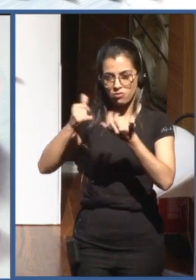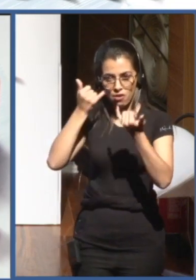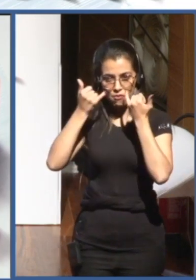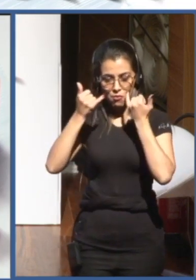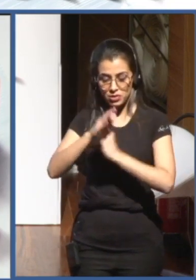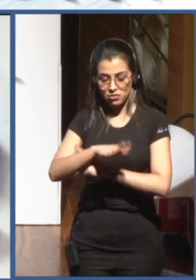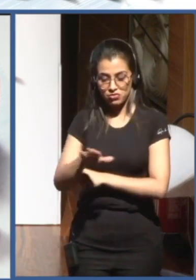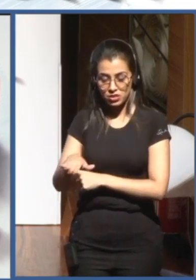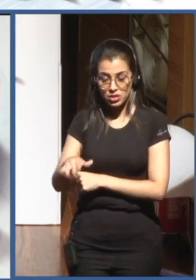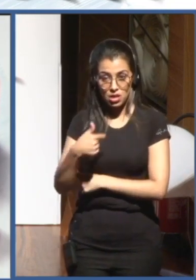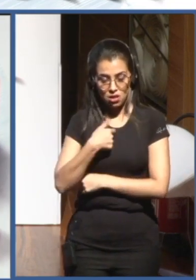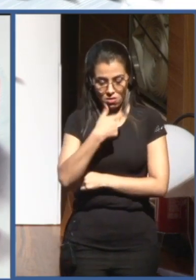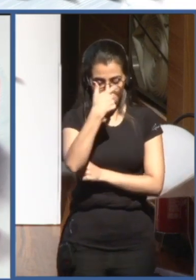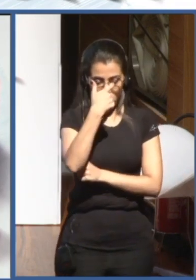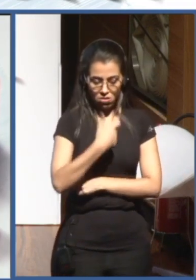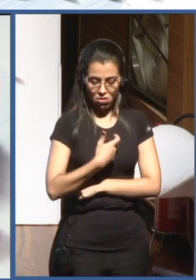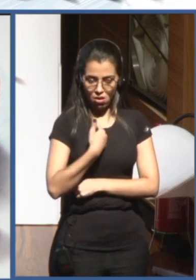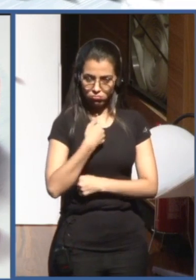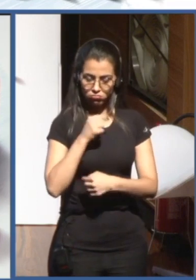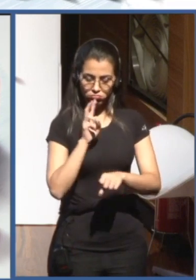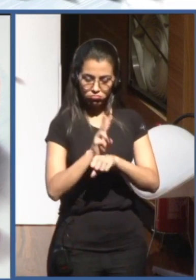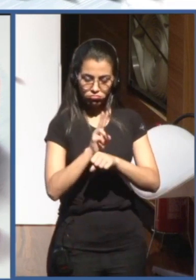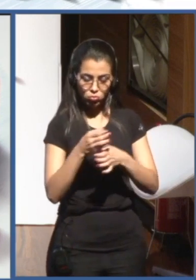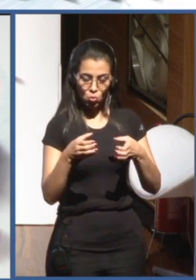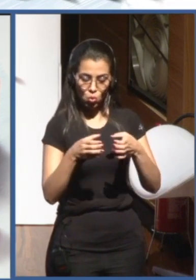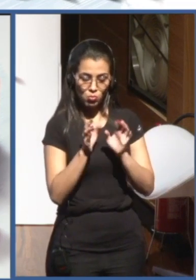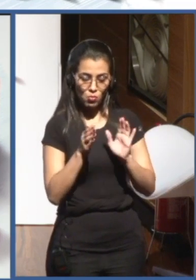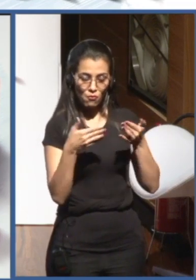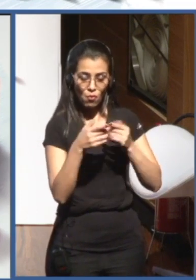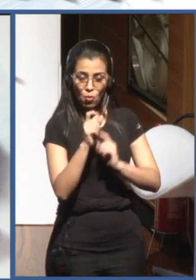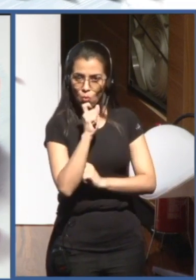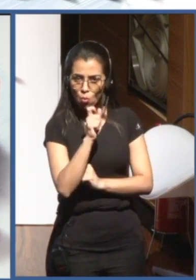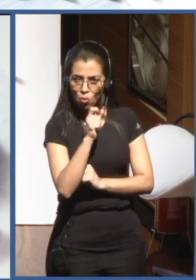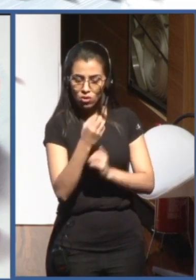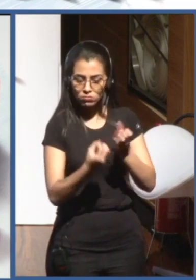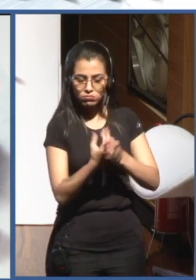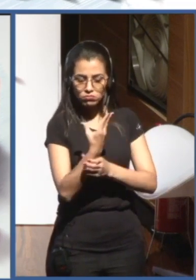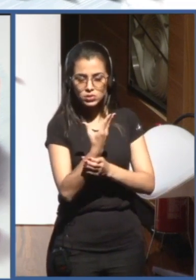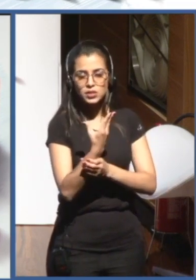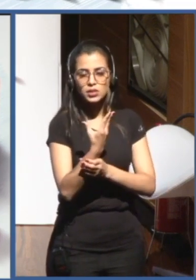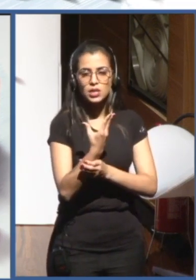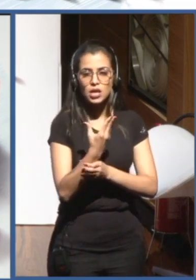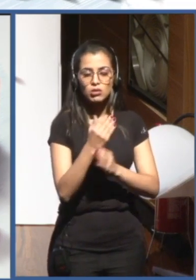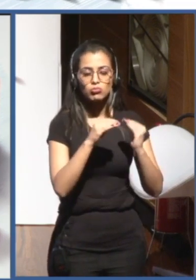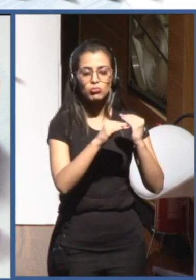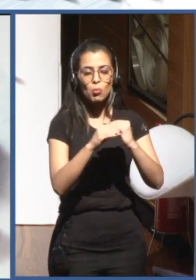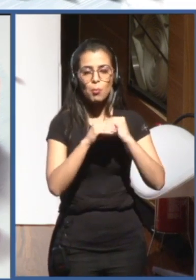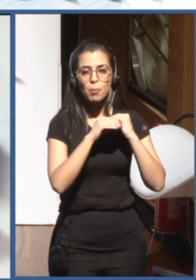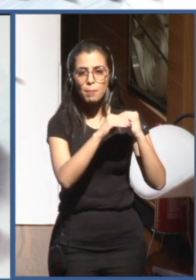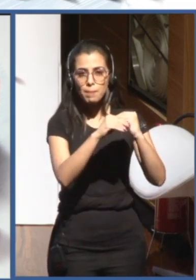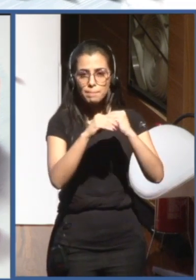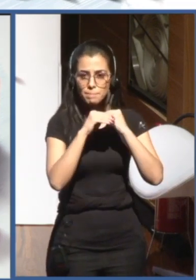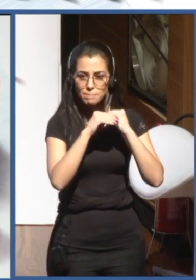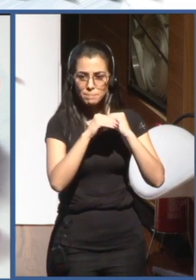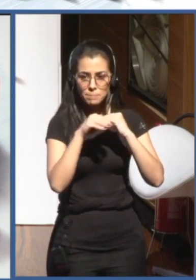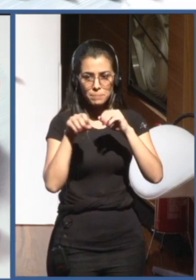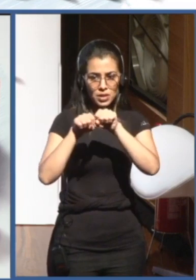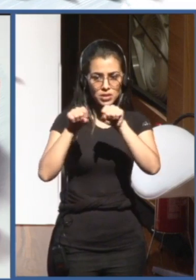working groups that focus on creating an autological standard for ethically driven robotic automation systems.